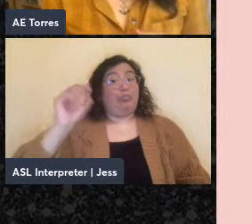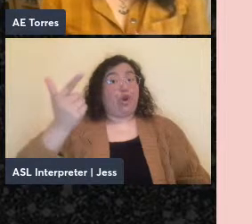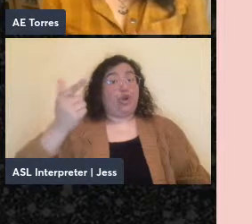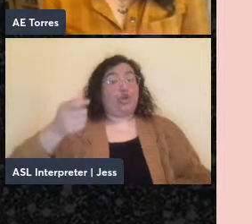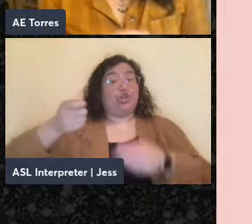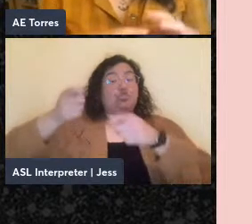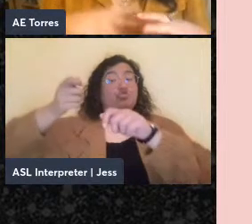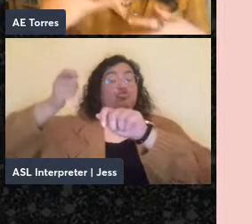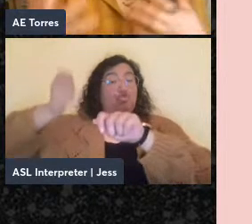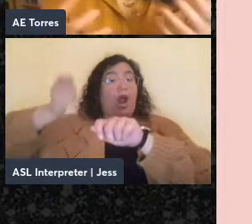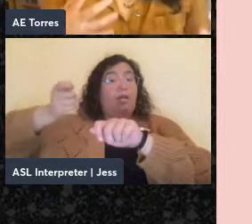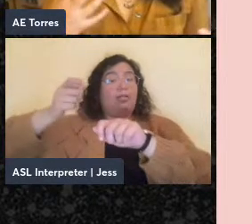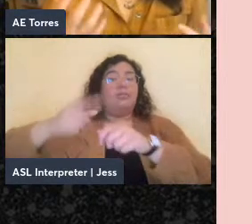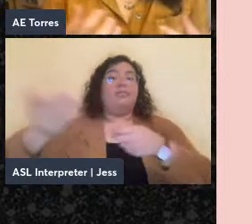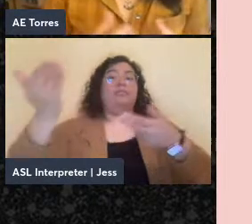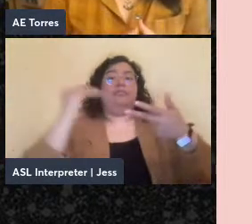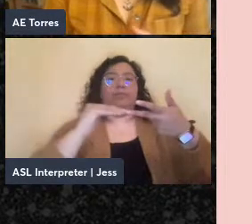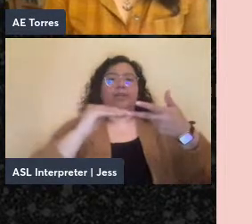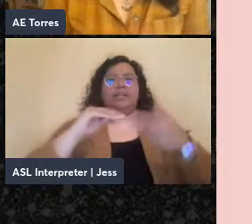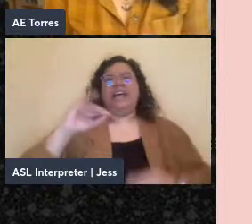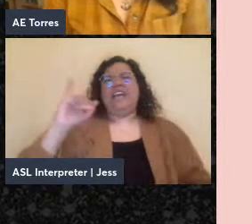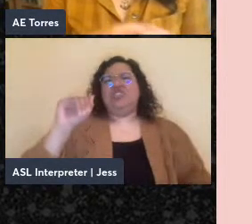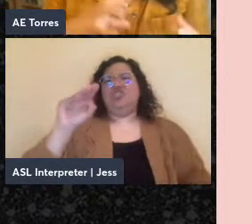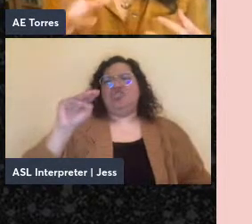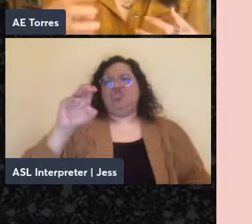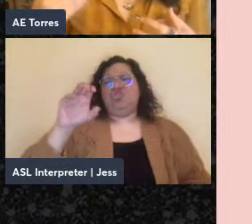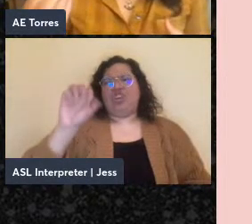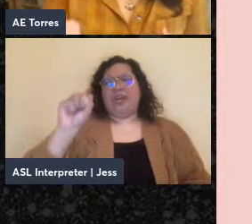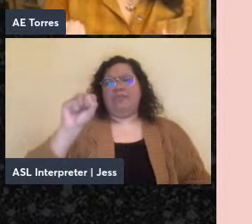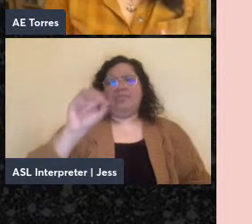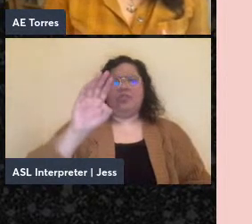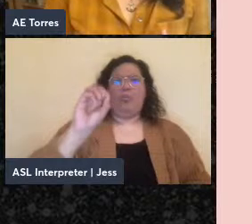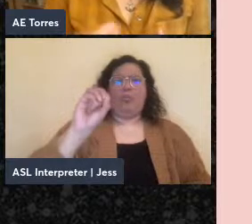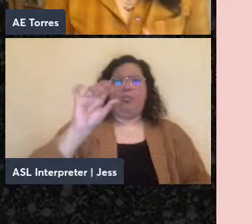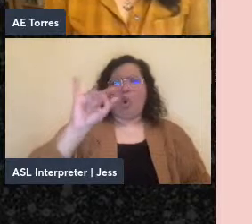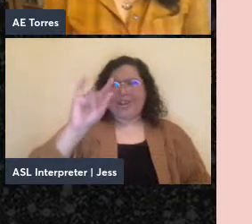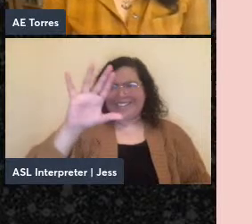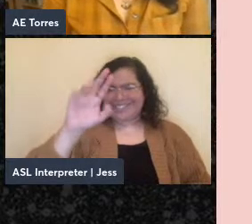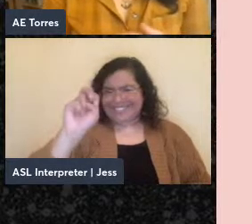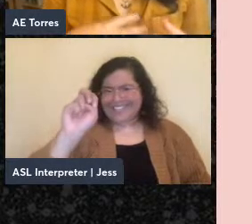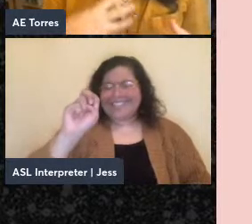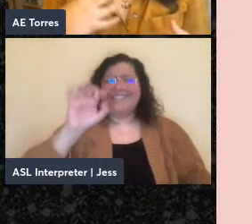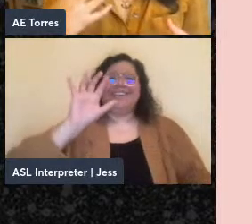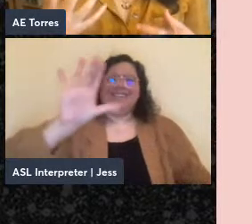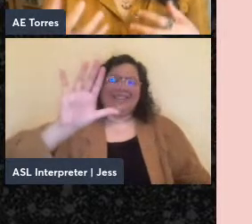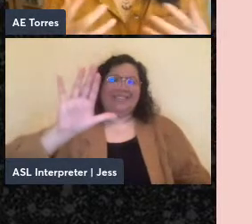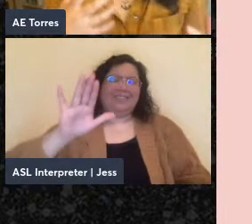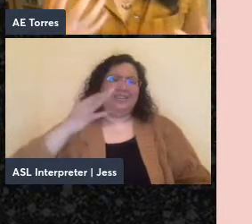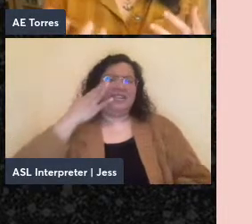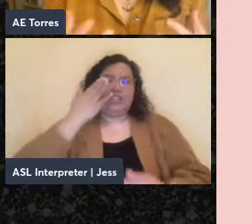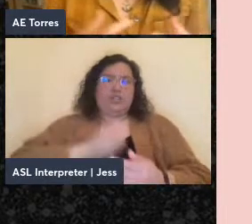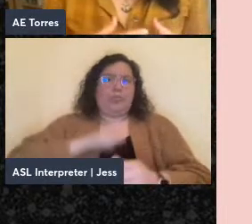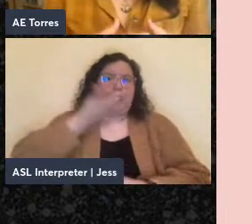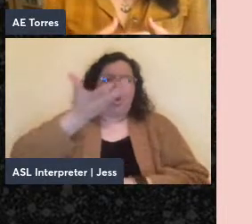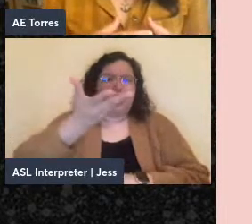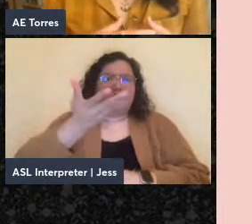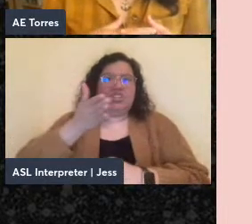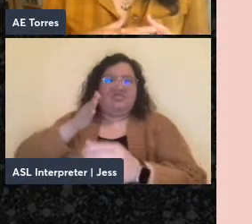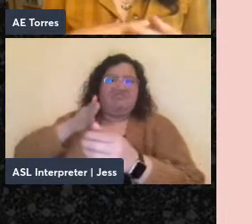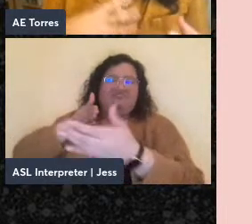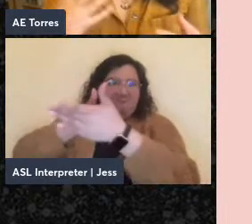Joyce's poetry. All of those free speech issues related to literature were organized